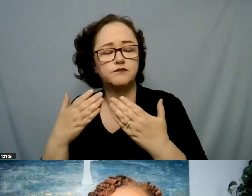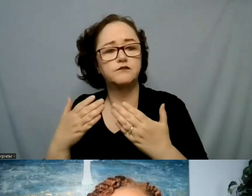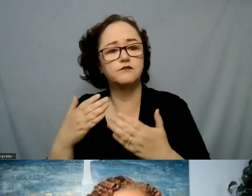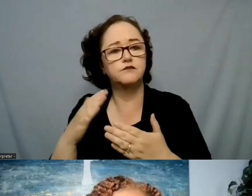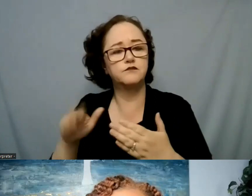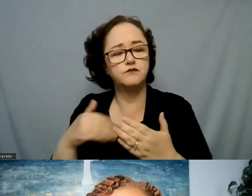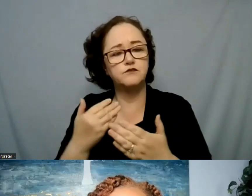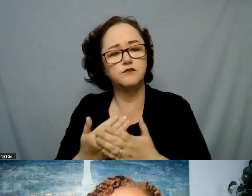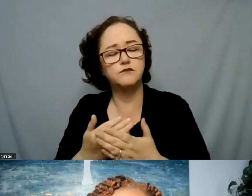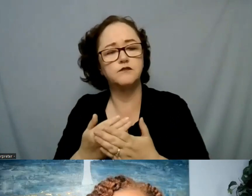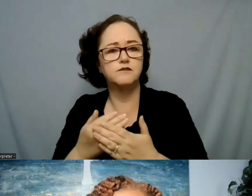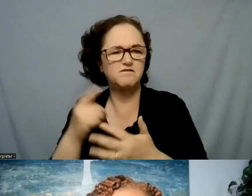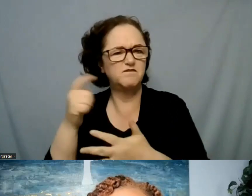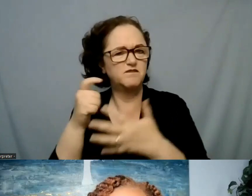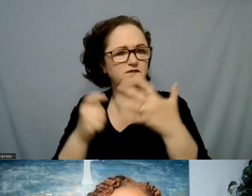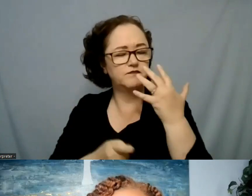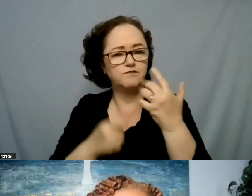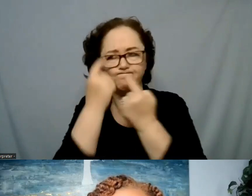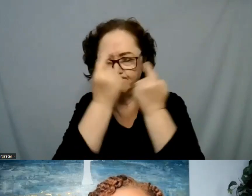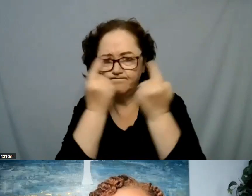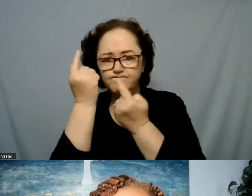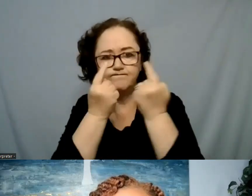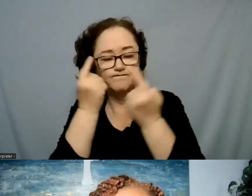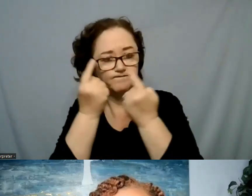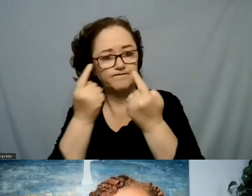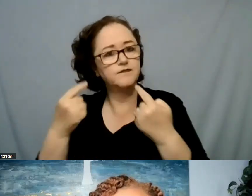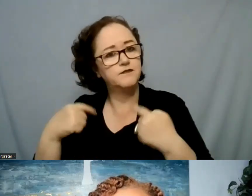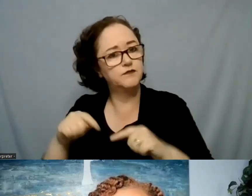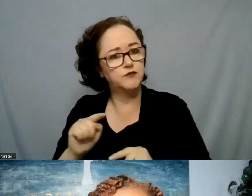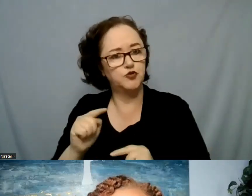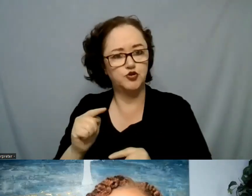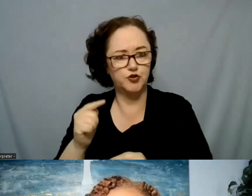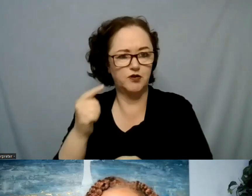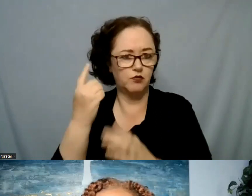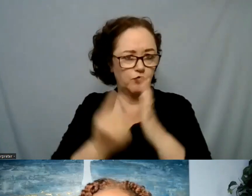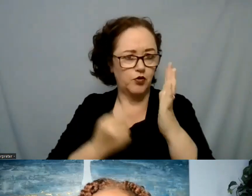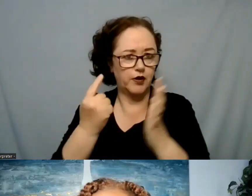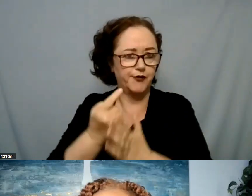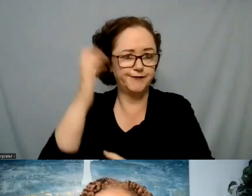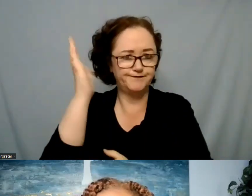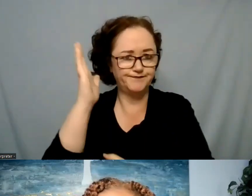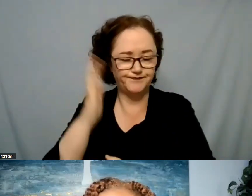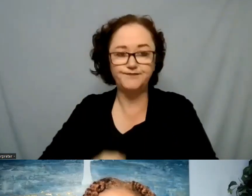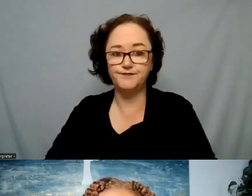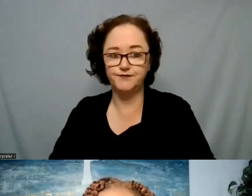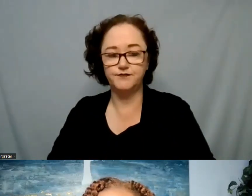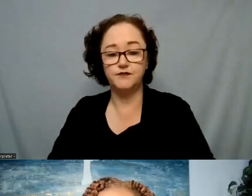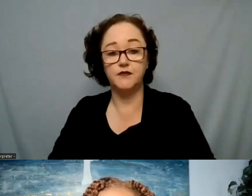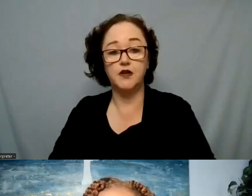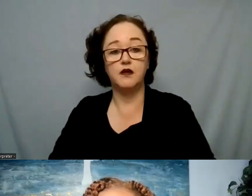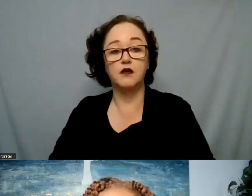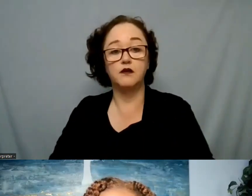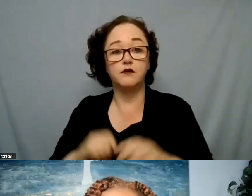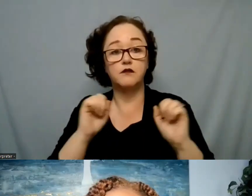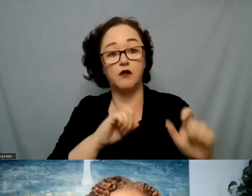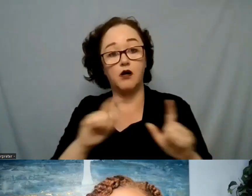that you gave to us during this last hour and thank you to everyone who's been in